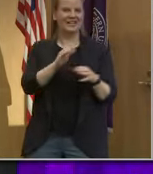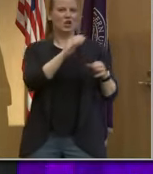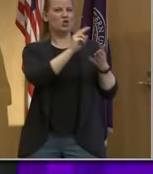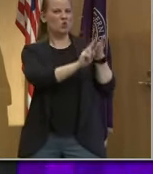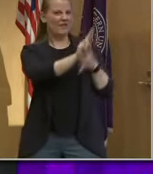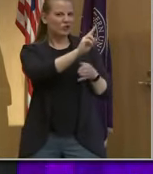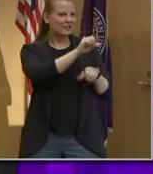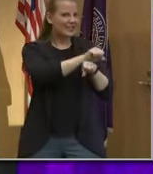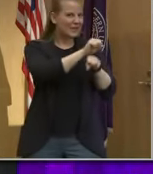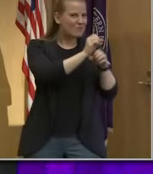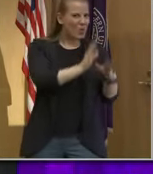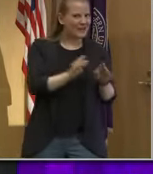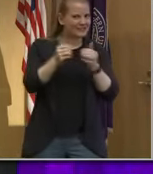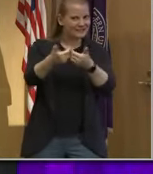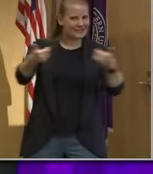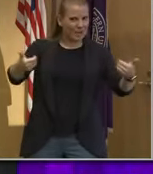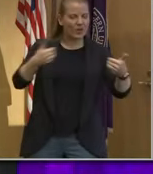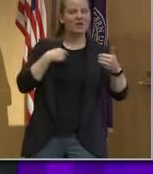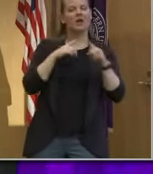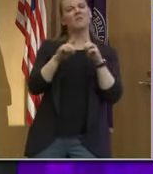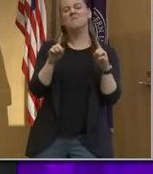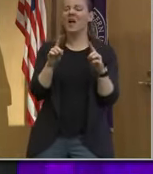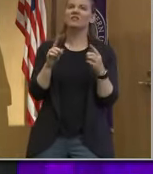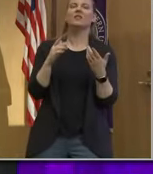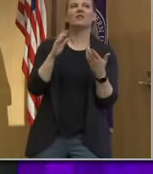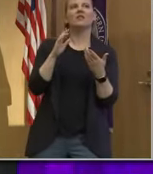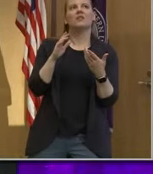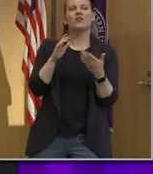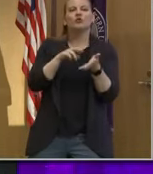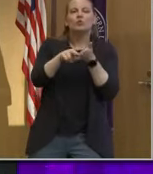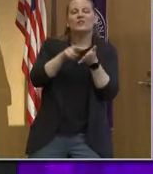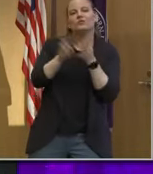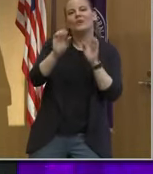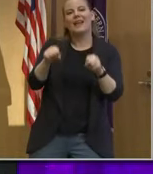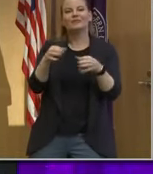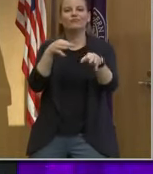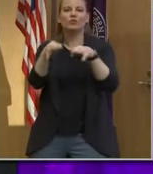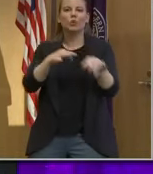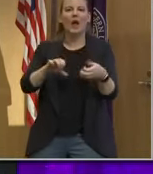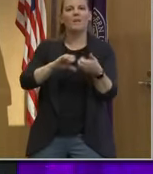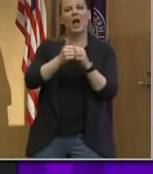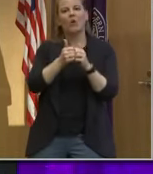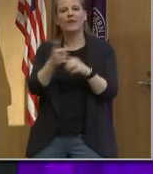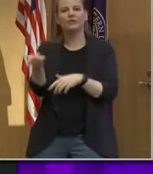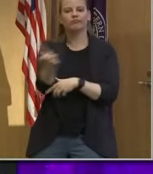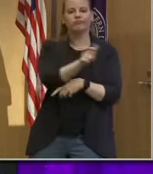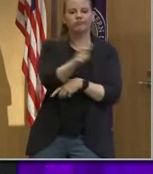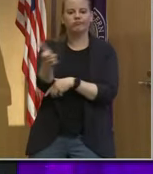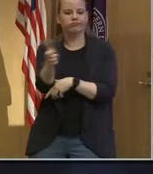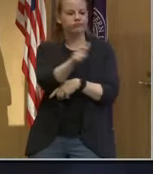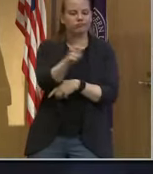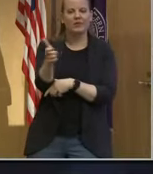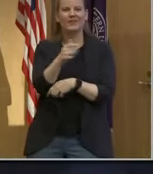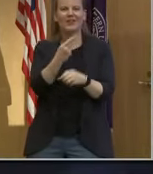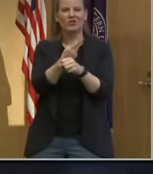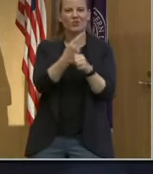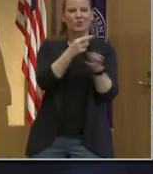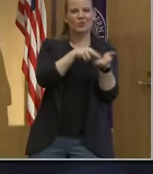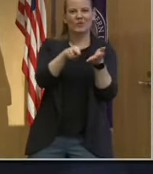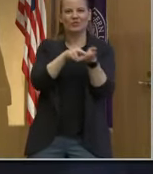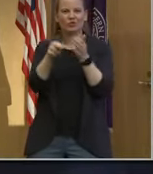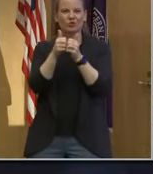which describes the way people can go back and forth and use the different facilities. Sort of like the Howard Hughes. Yes. Yeah. Yeah. Very much so.